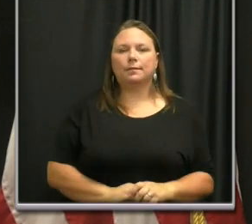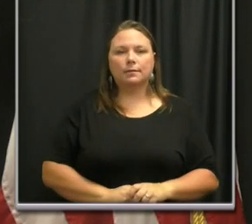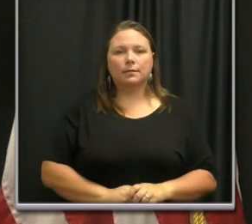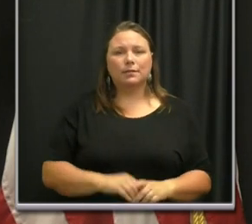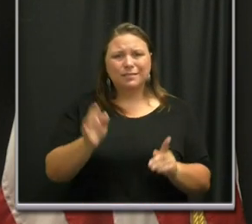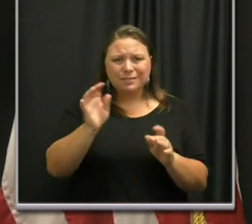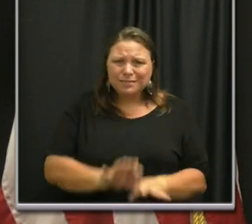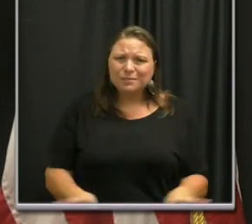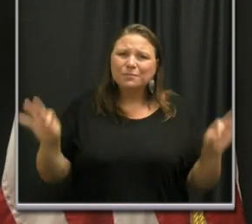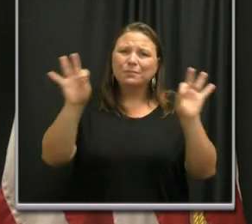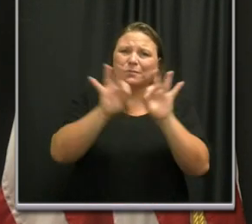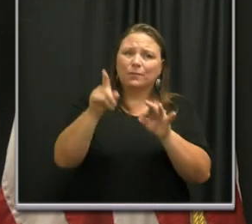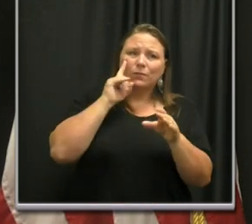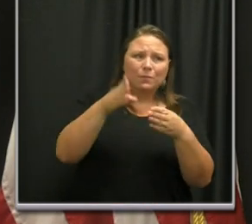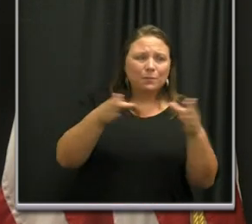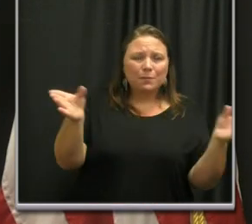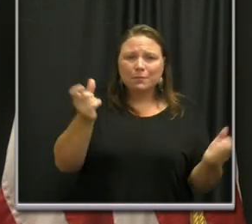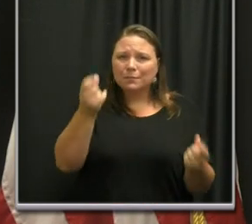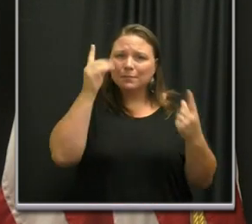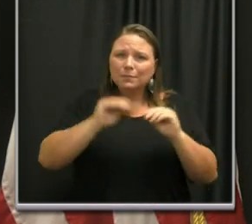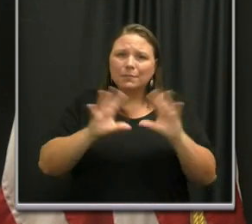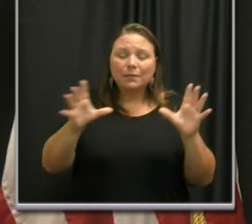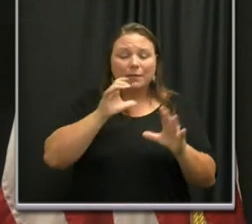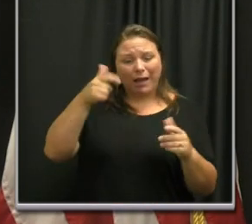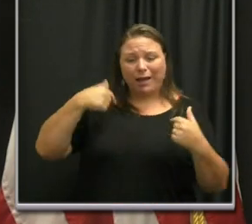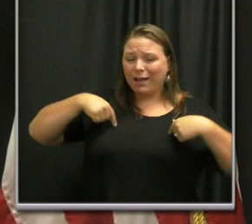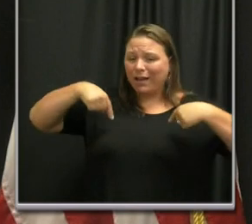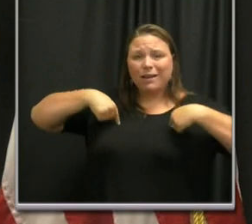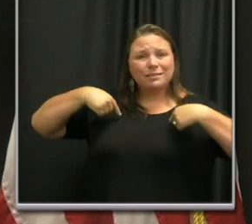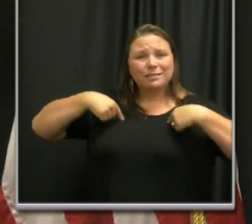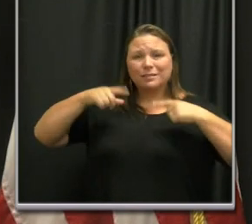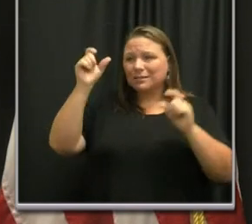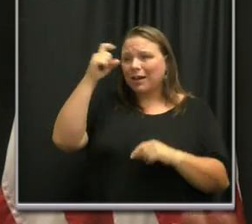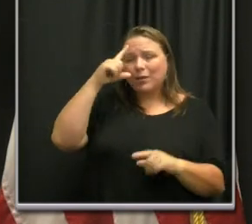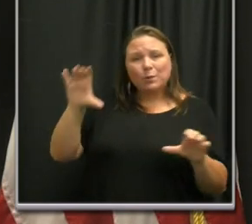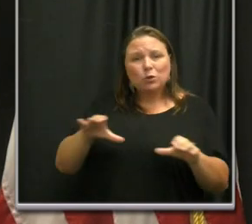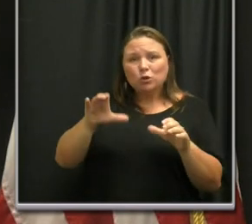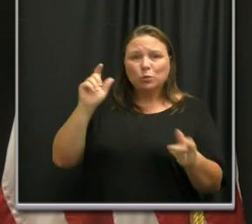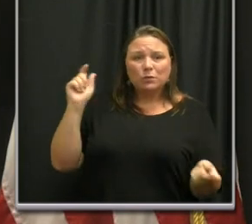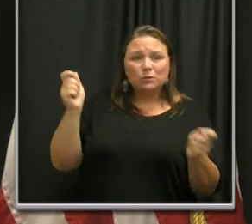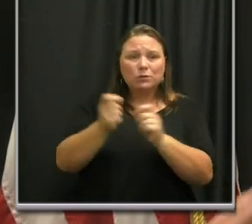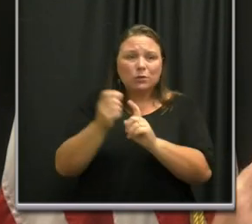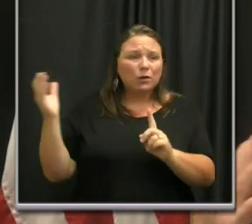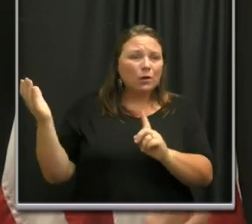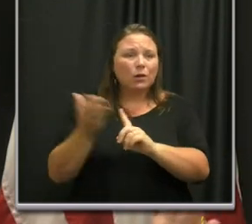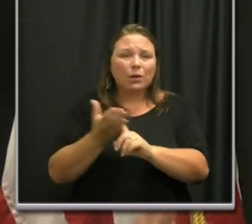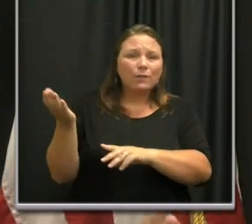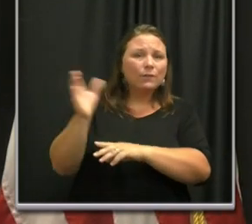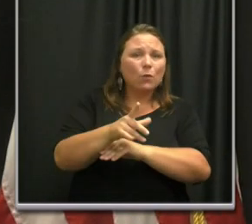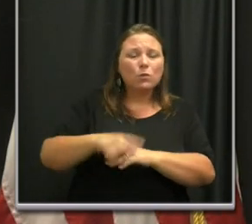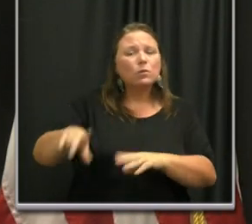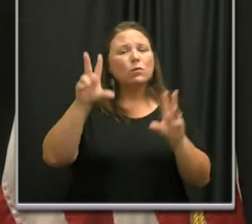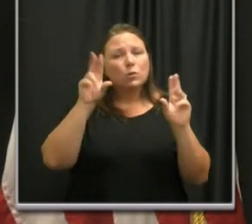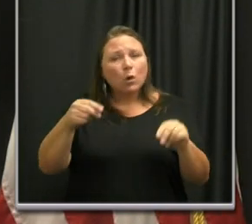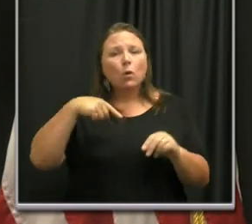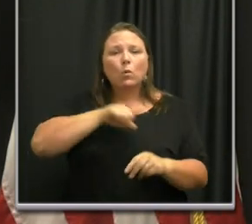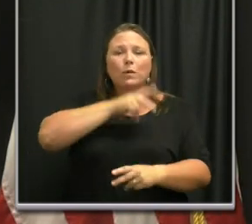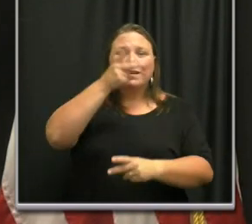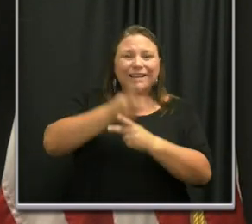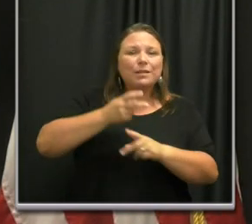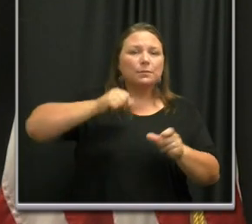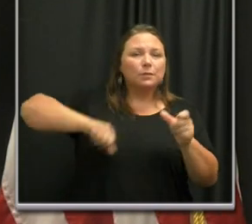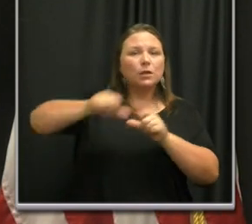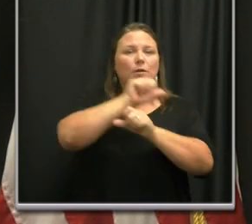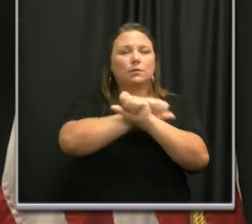That's an important thing for the public to understand. That's It is not the government doing something to them. This is us keeping each